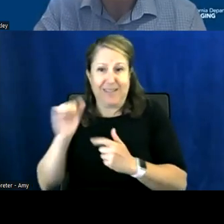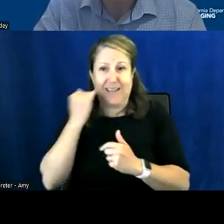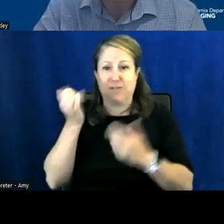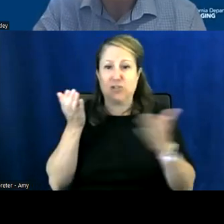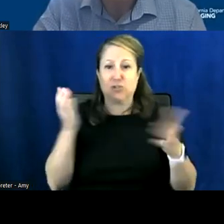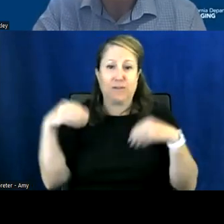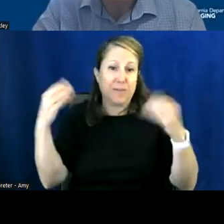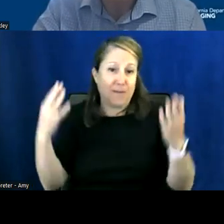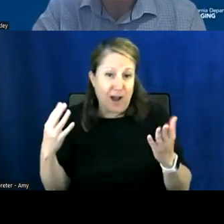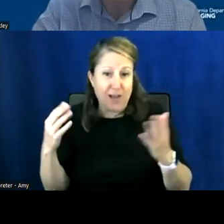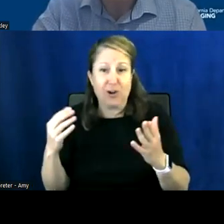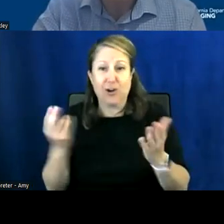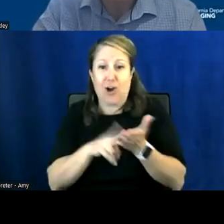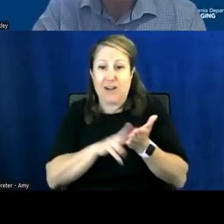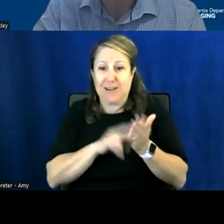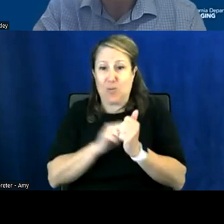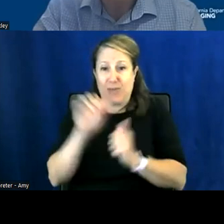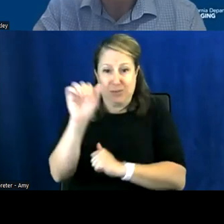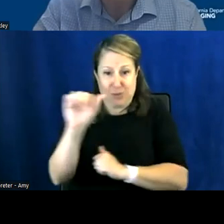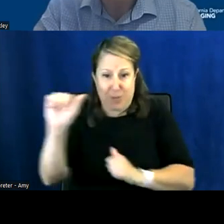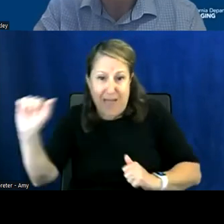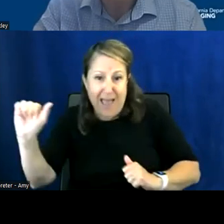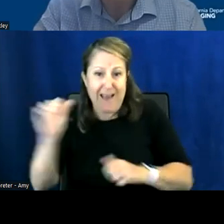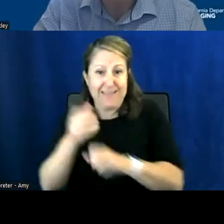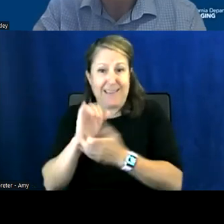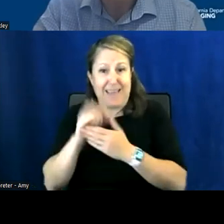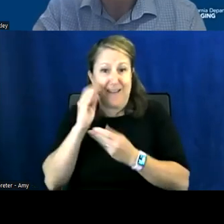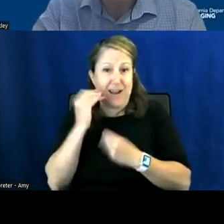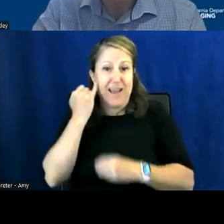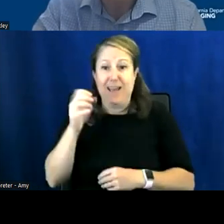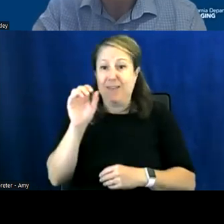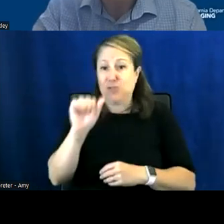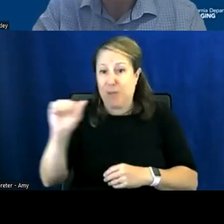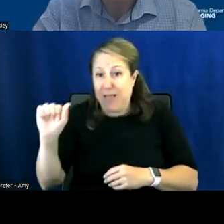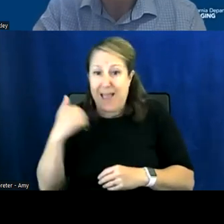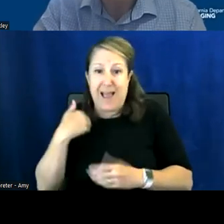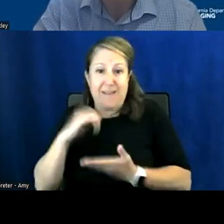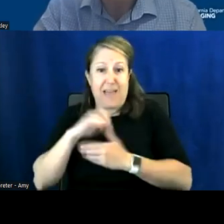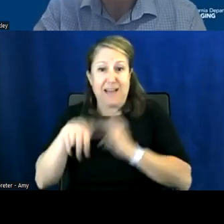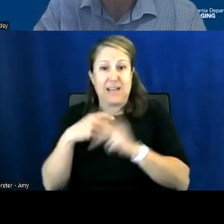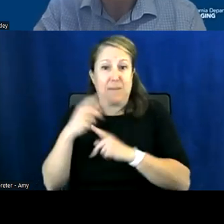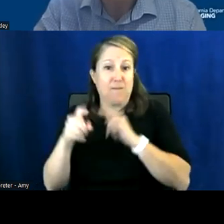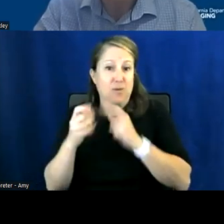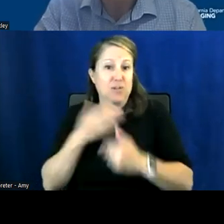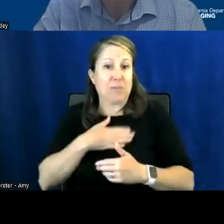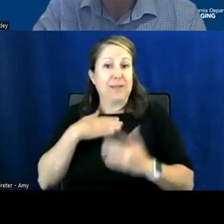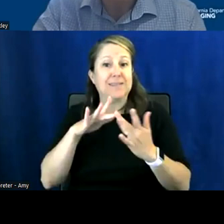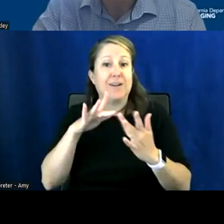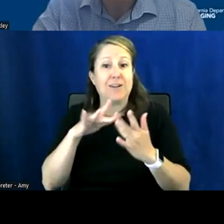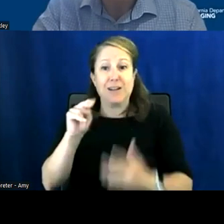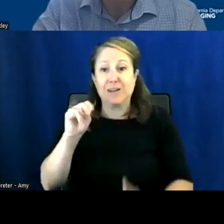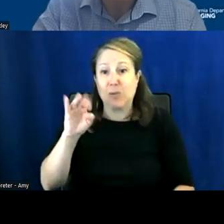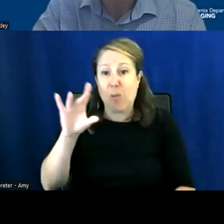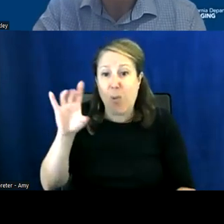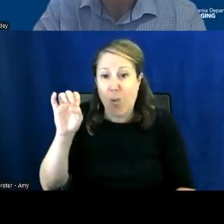provider that is contracted with a triple a to get that information but if a triple a has this type of question please reach out to nicole's team